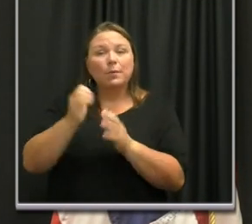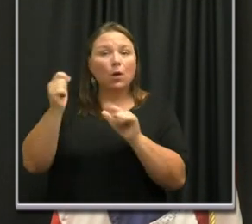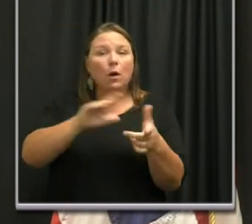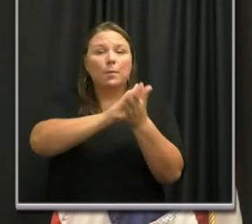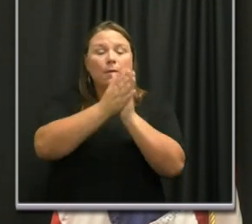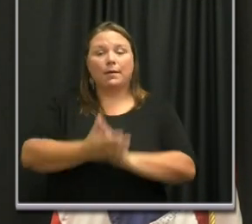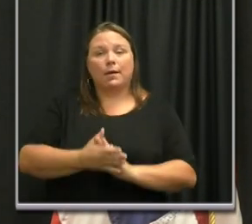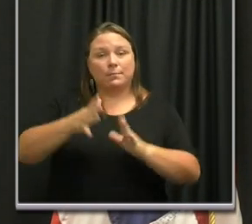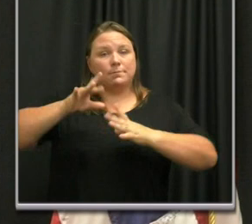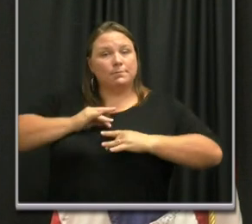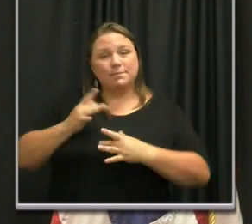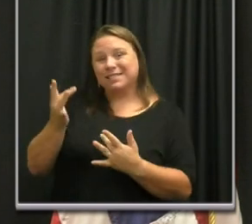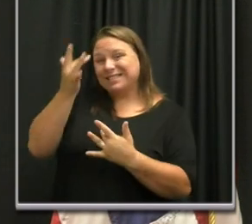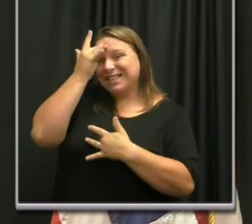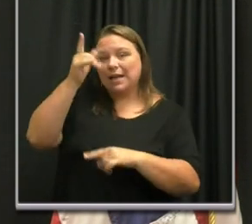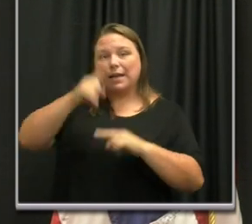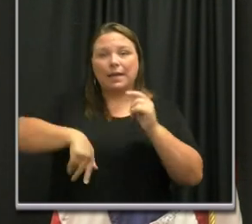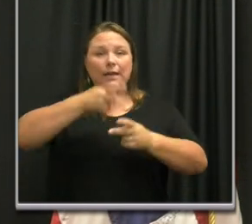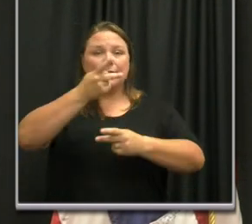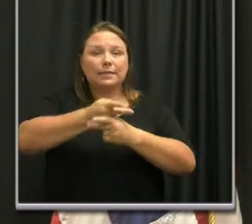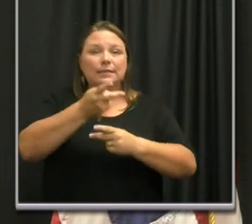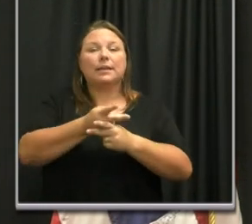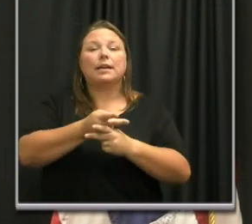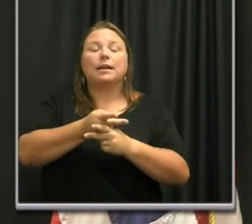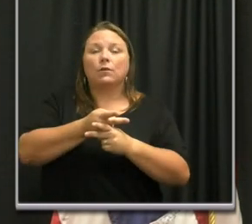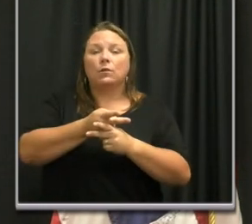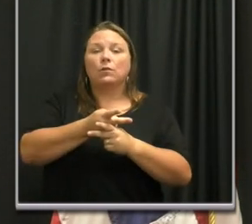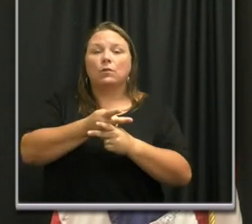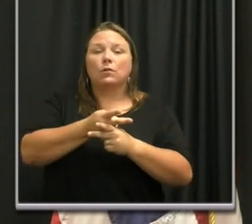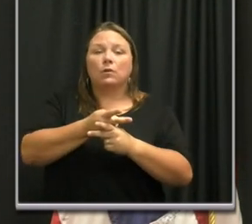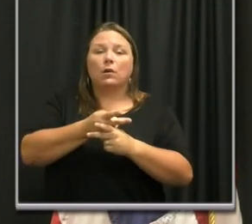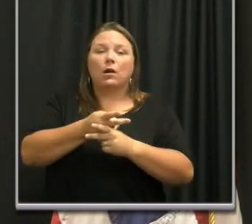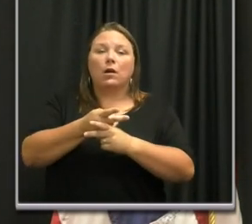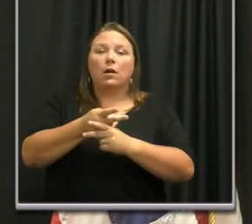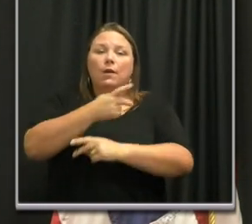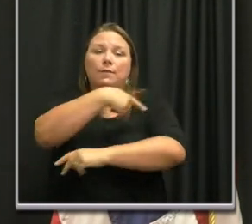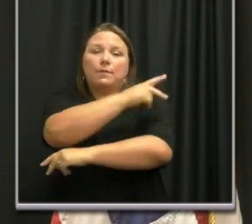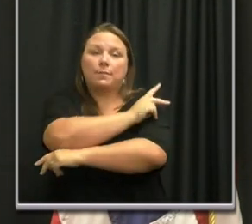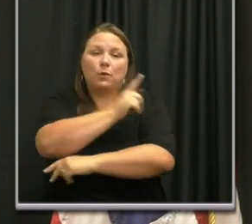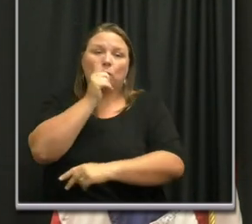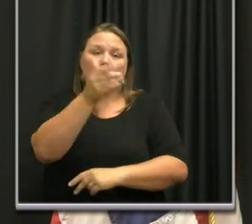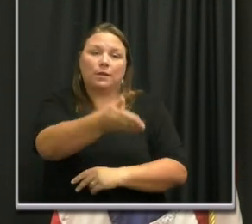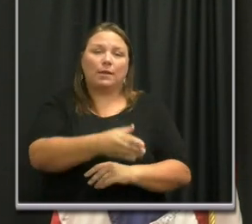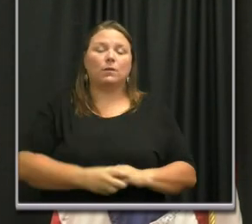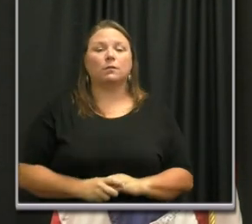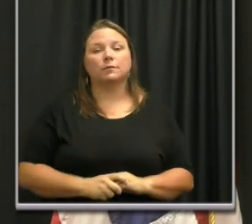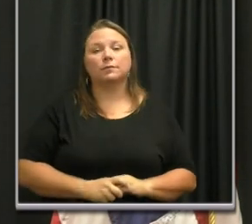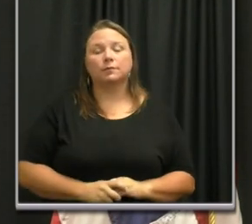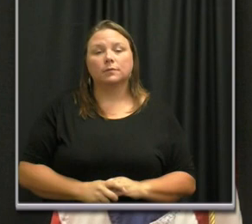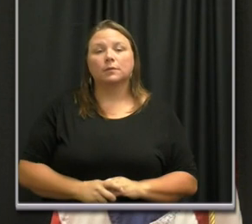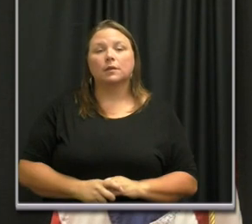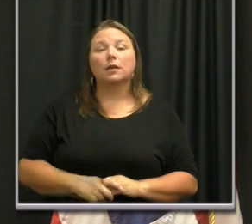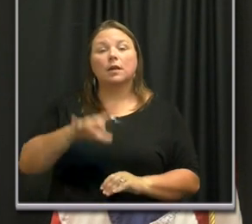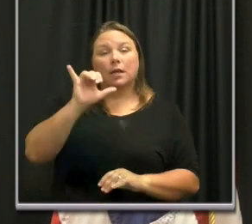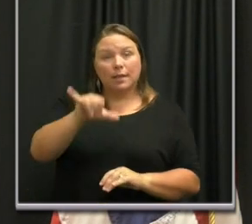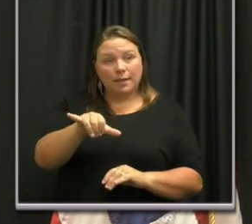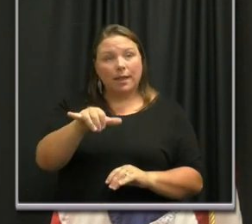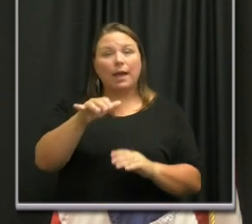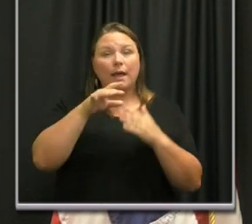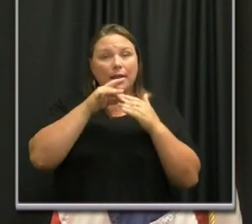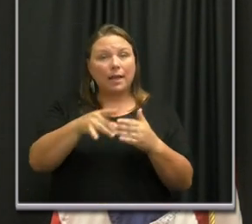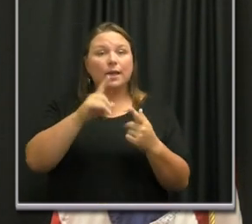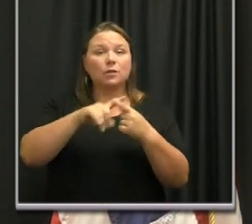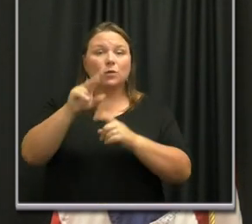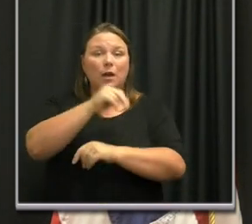become infected, and they won't be able to take care of and provide care to those that need it. And this could possibly lead to hospitals